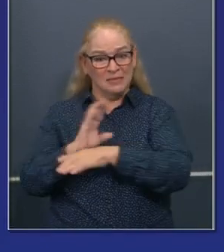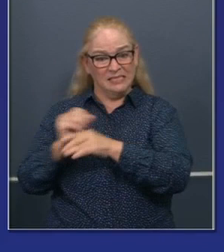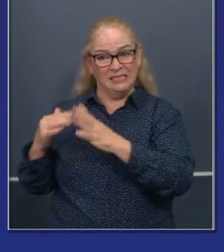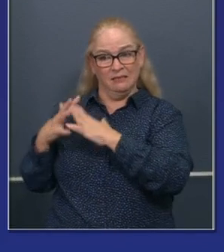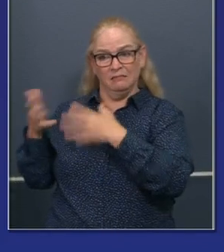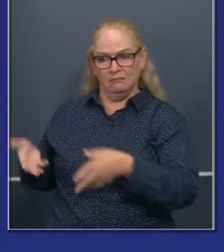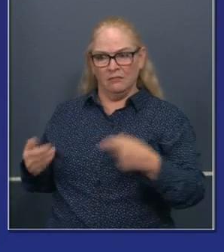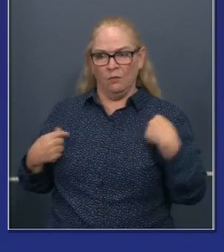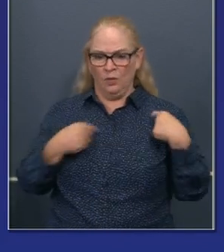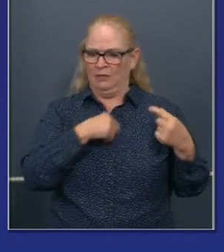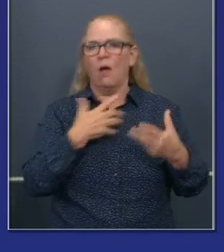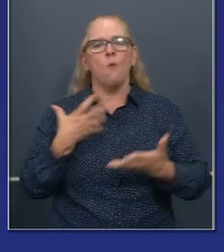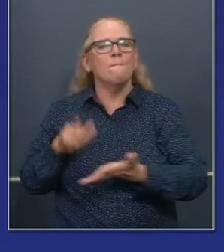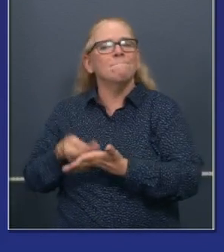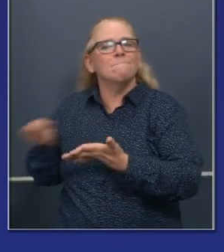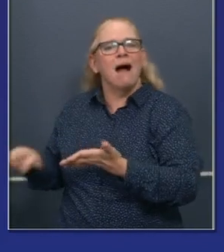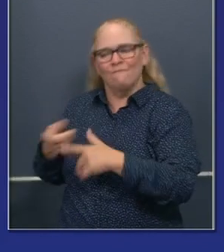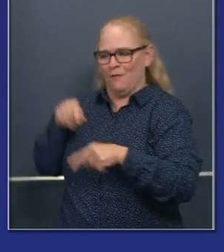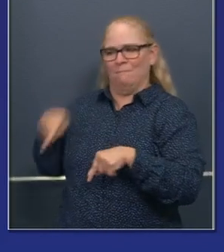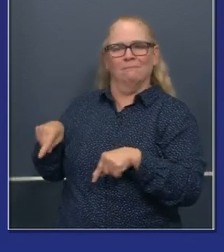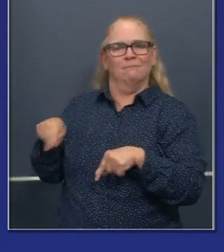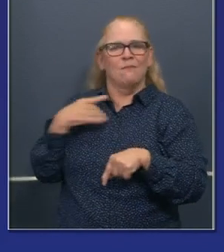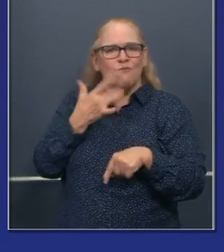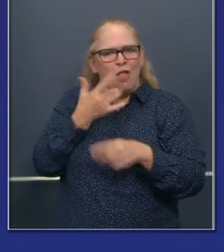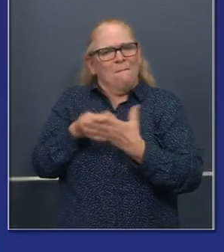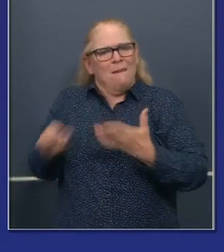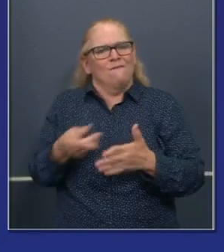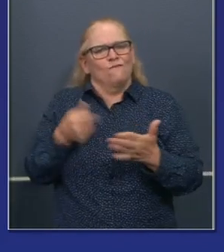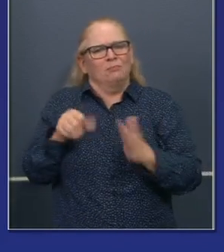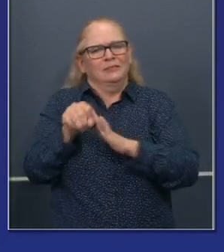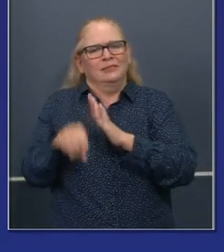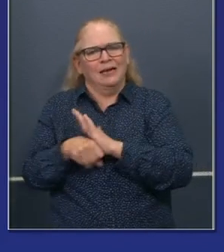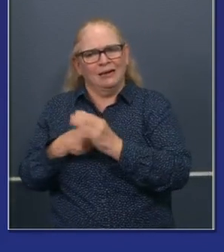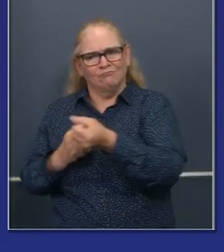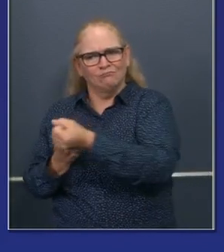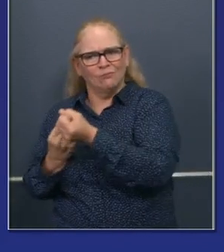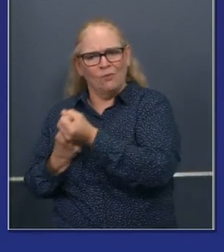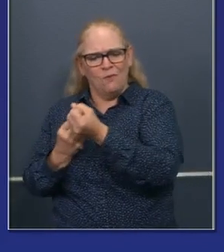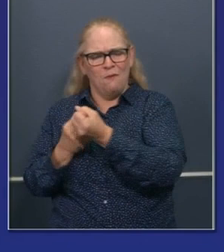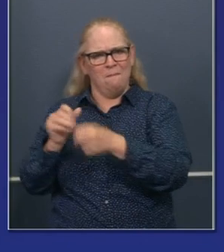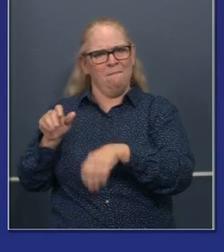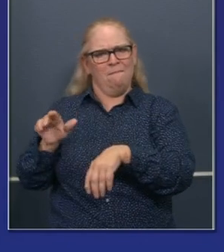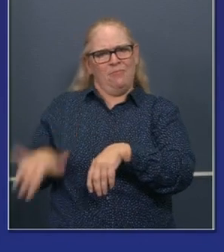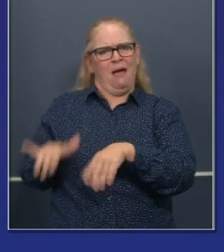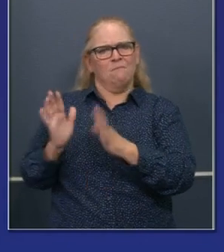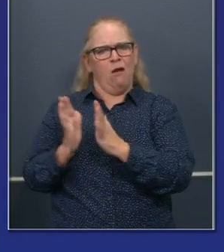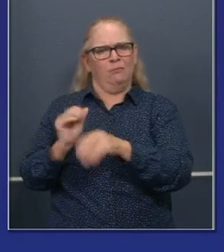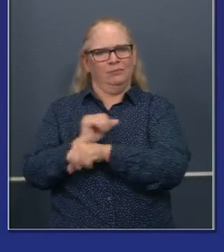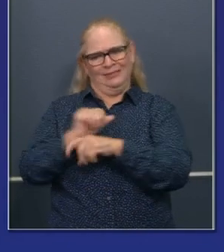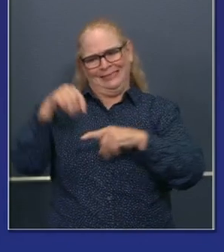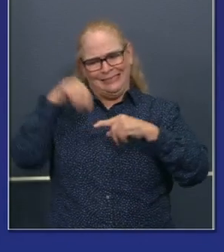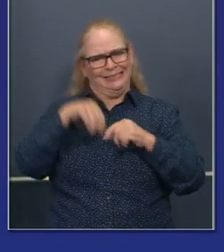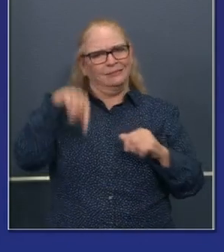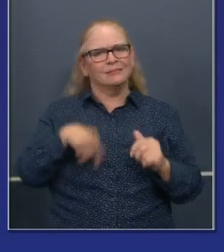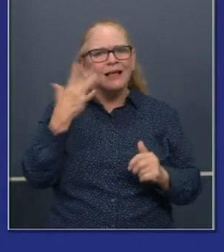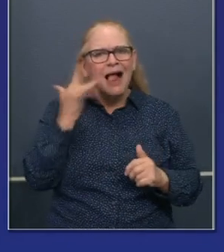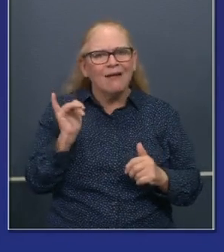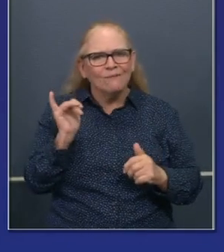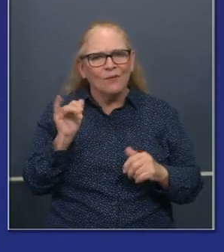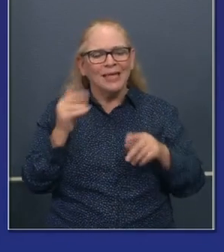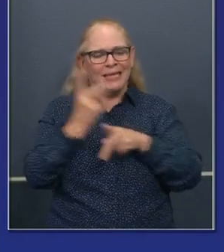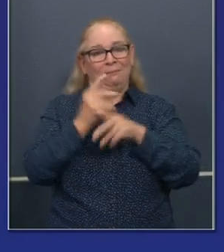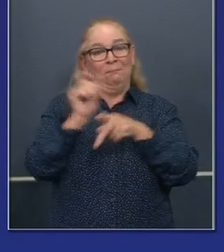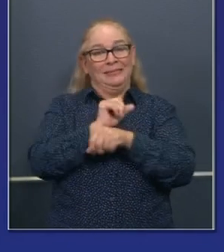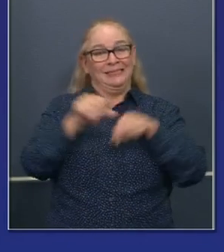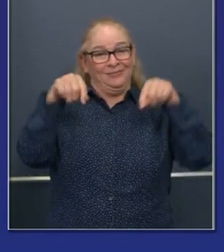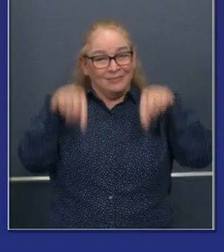that's reconstituted its line, a small business, uh, that is growing in this pandemic, uh, developing tens of millions of